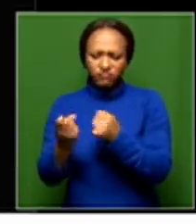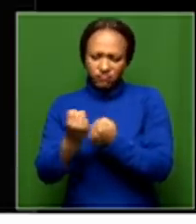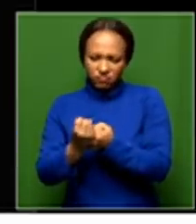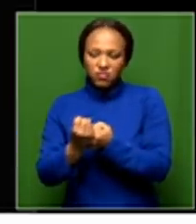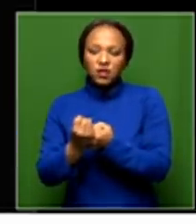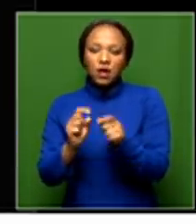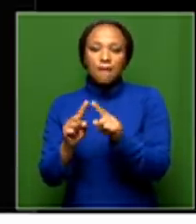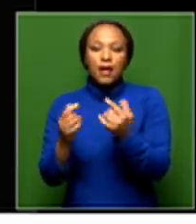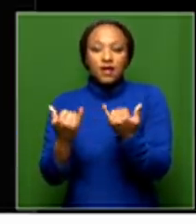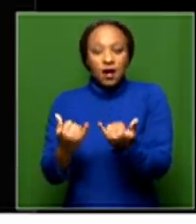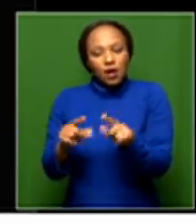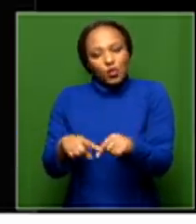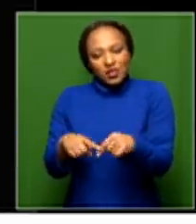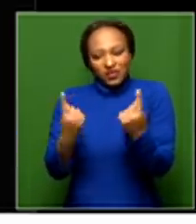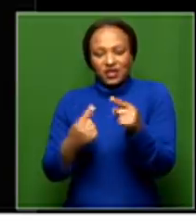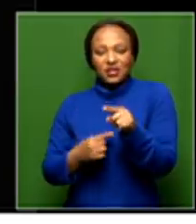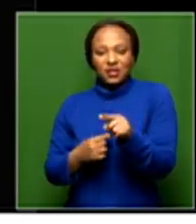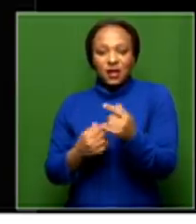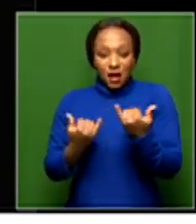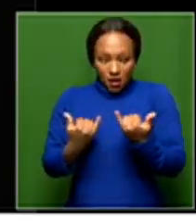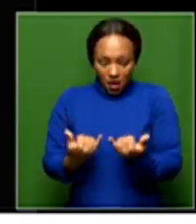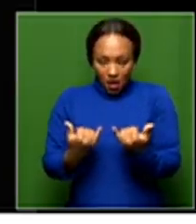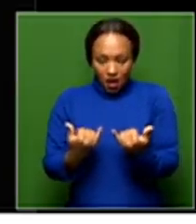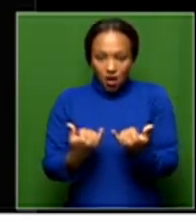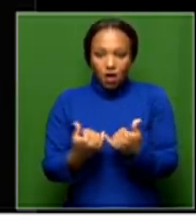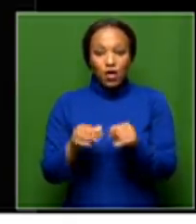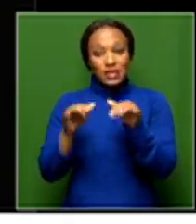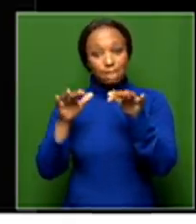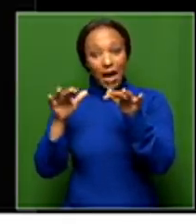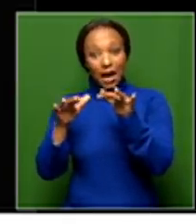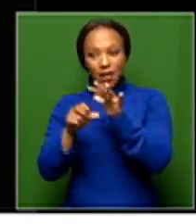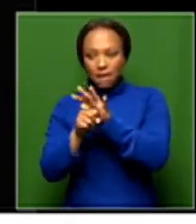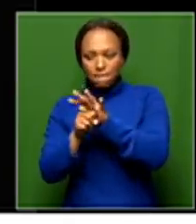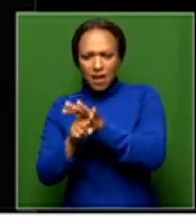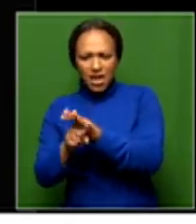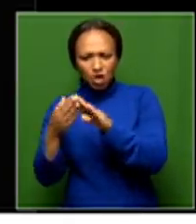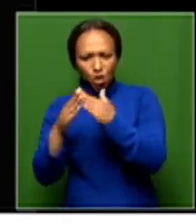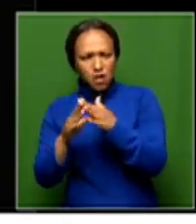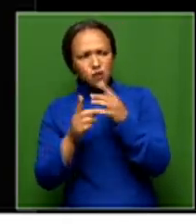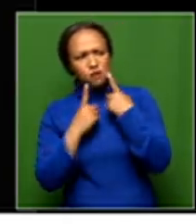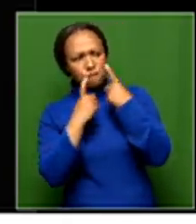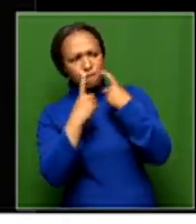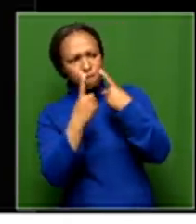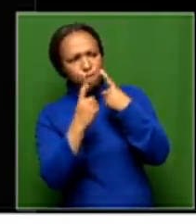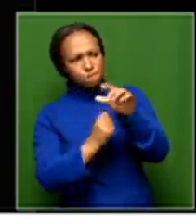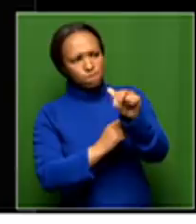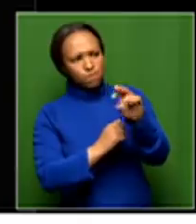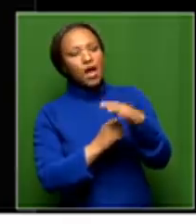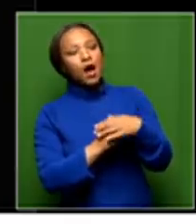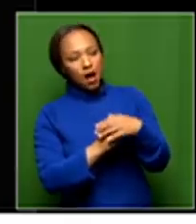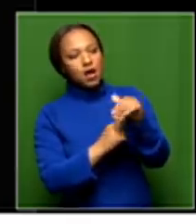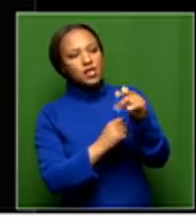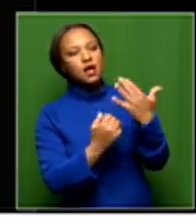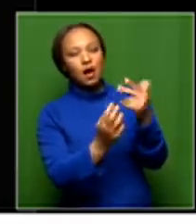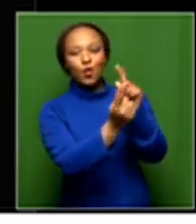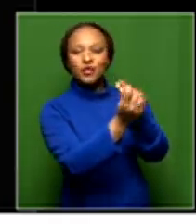is we've arrived at a stage where the public pressure itself has forced the ANC to come up with new ways